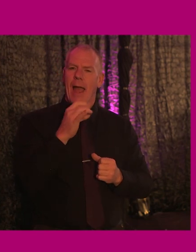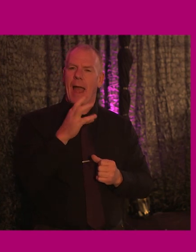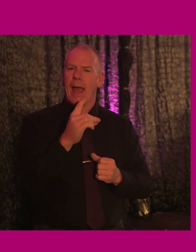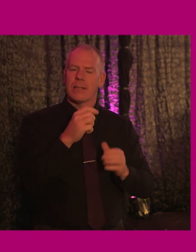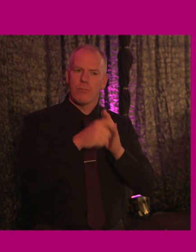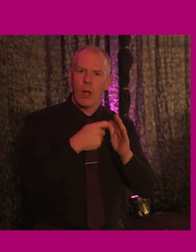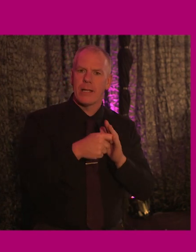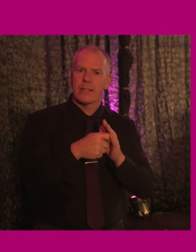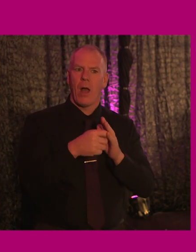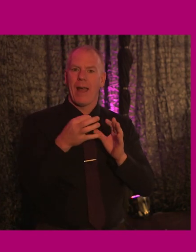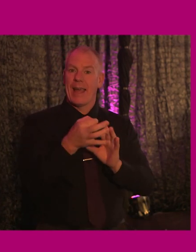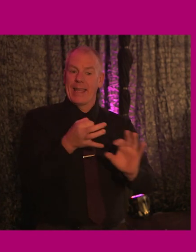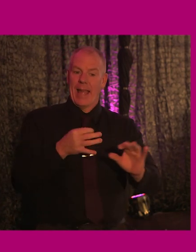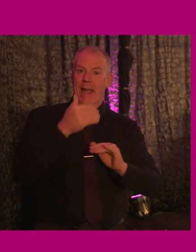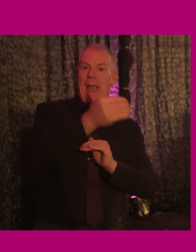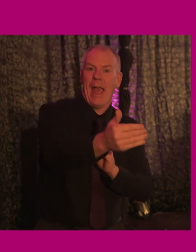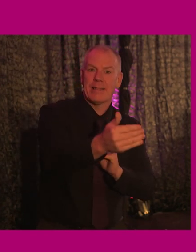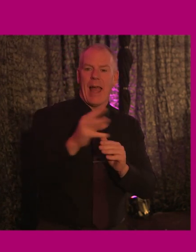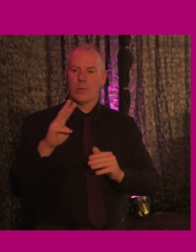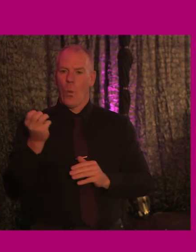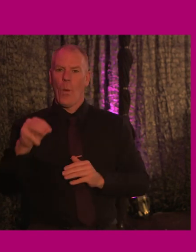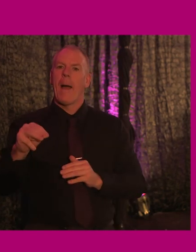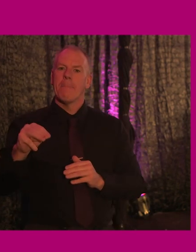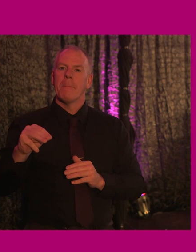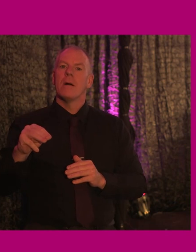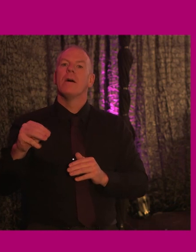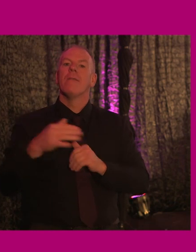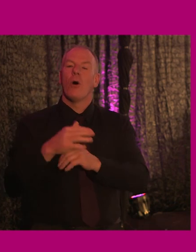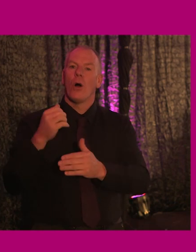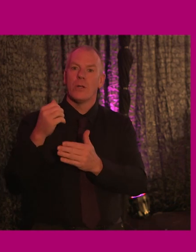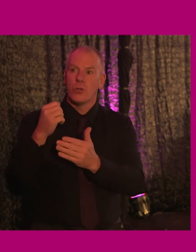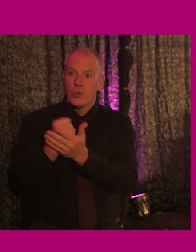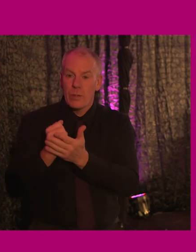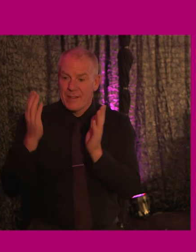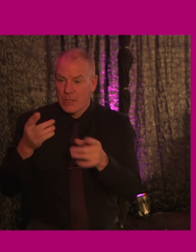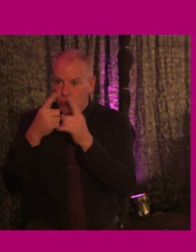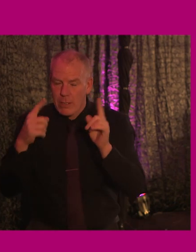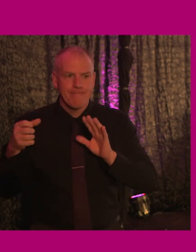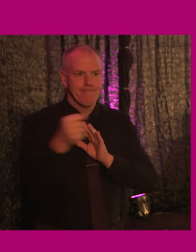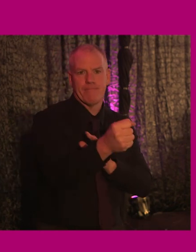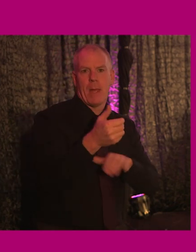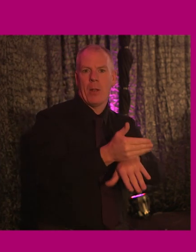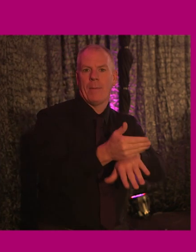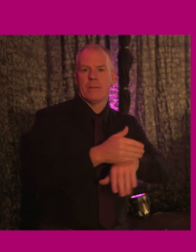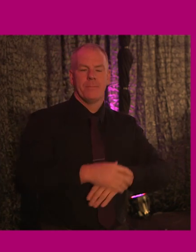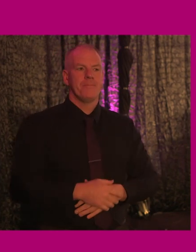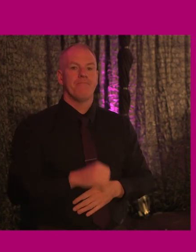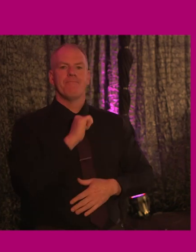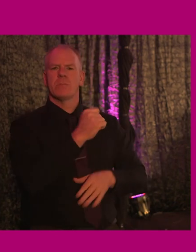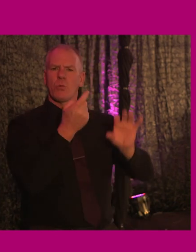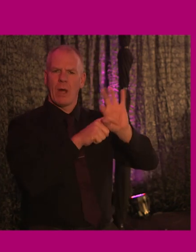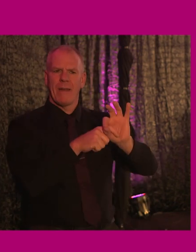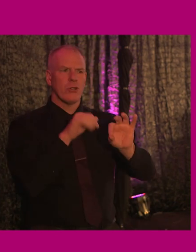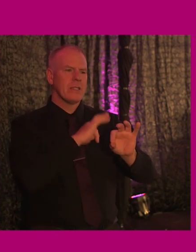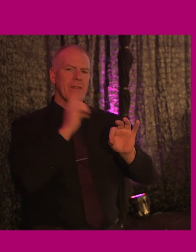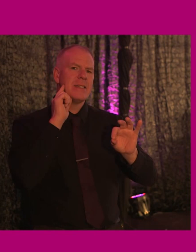from employment or from studies to employment for students who graduate college. And she holds qualifications